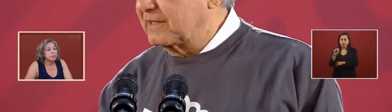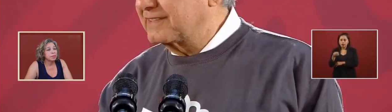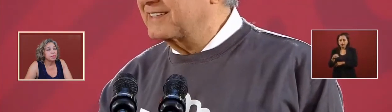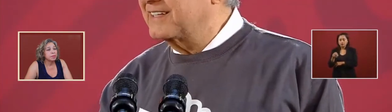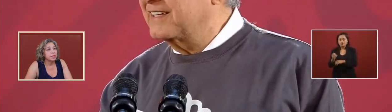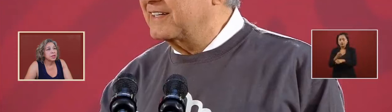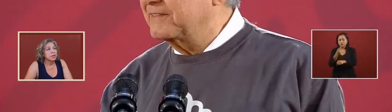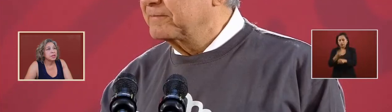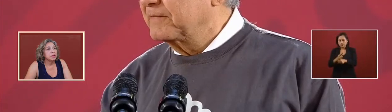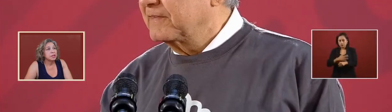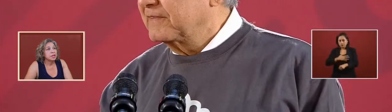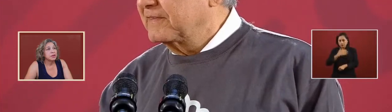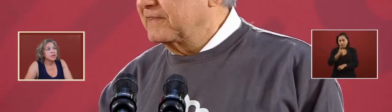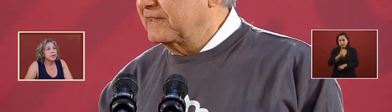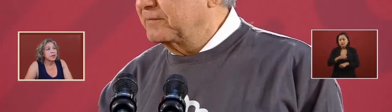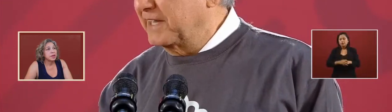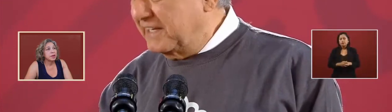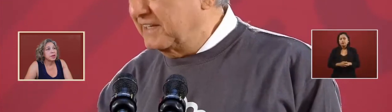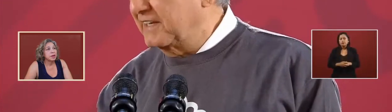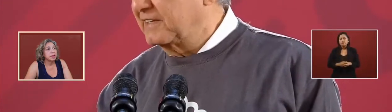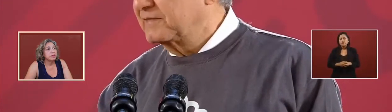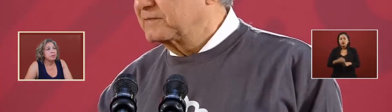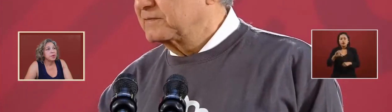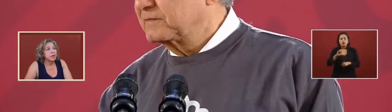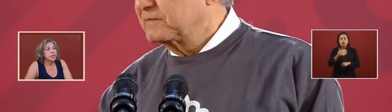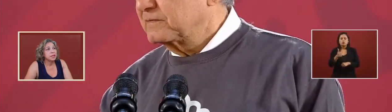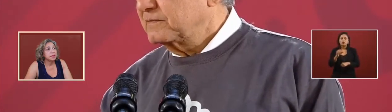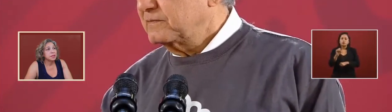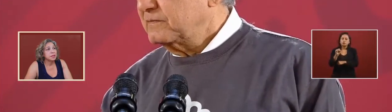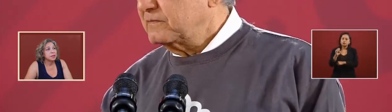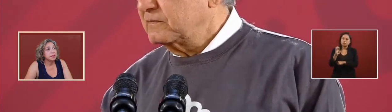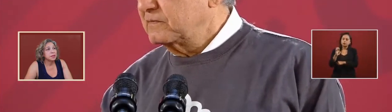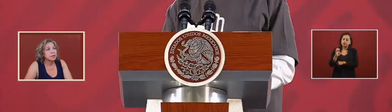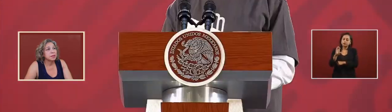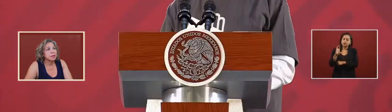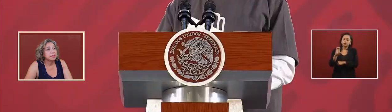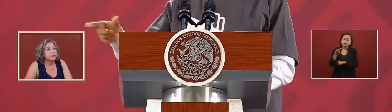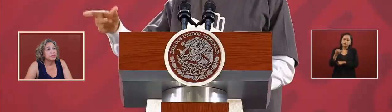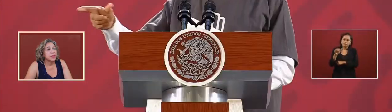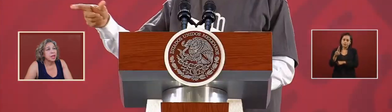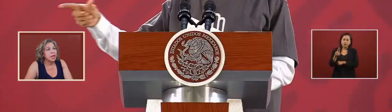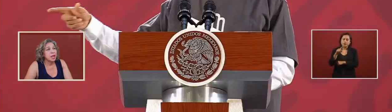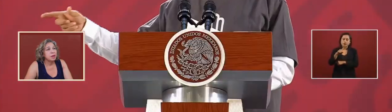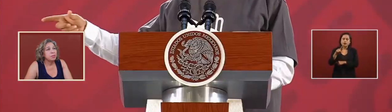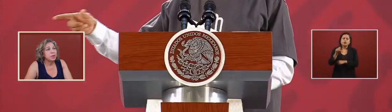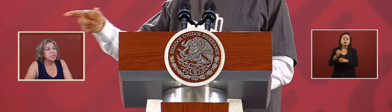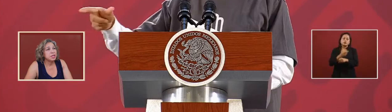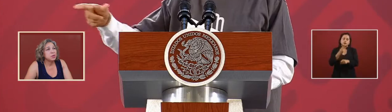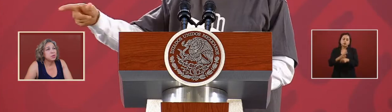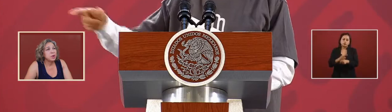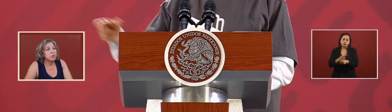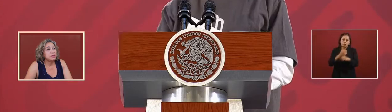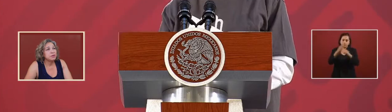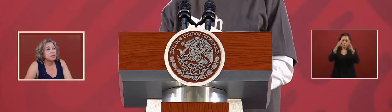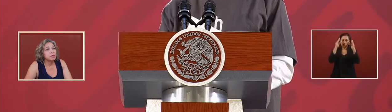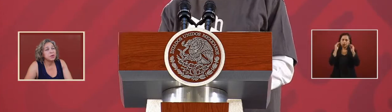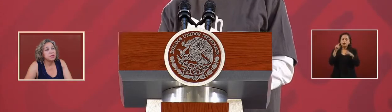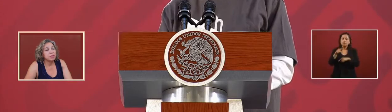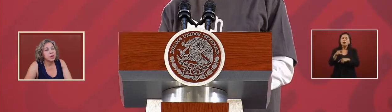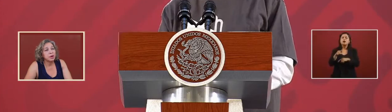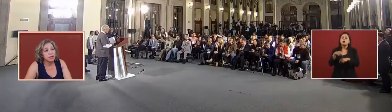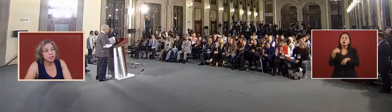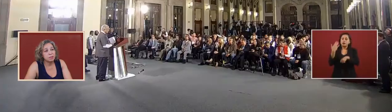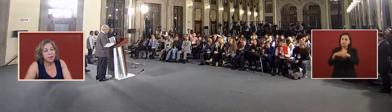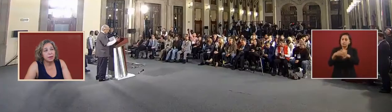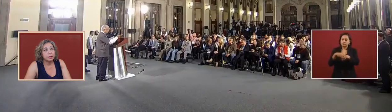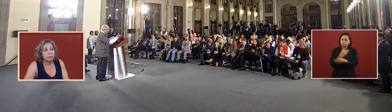the secretary of marines and pretty and pretty soon we will inform you